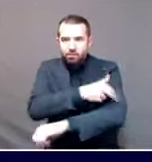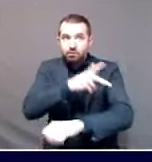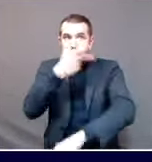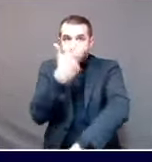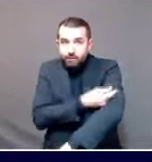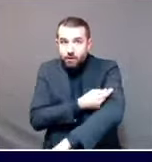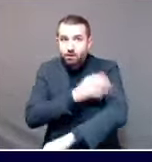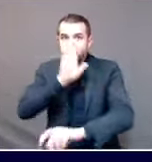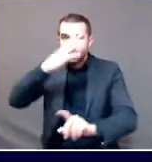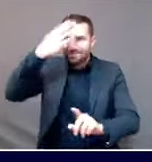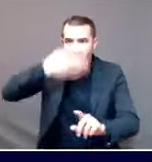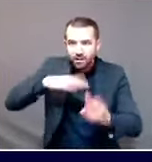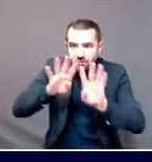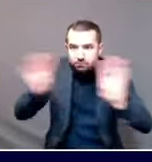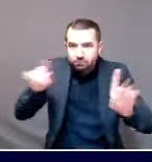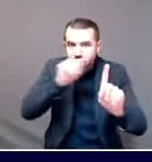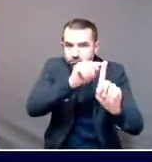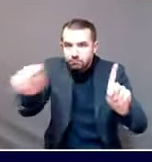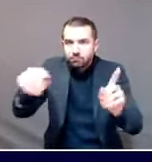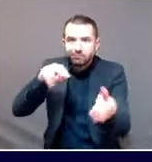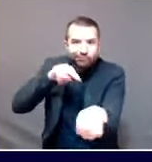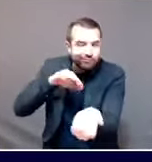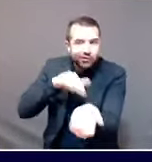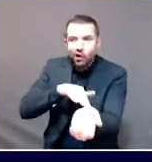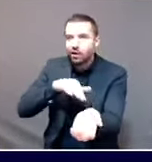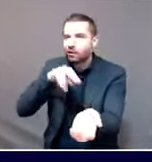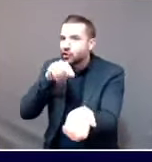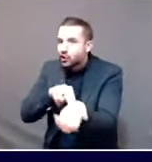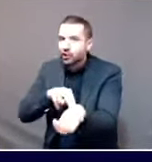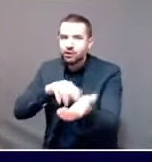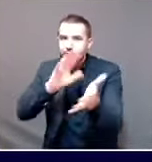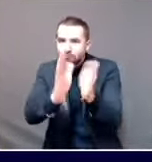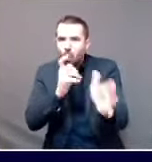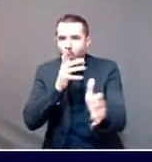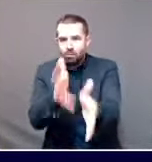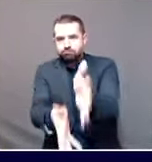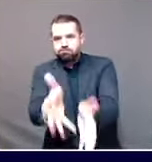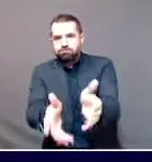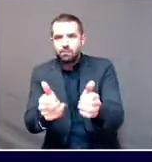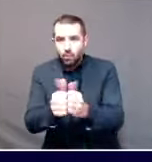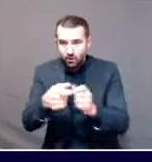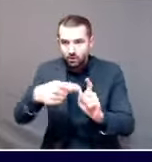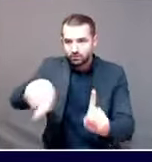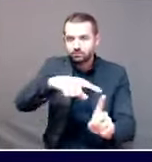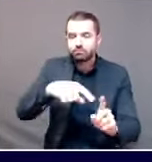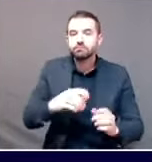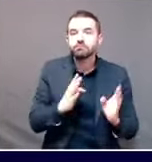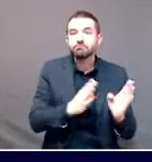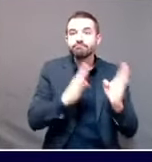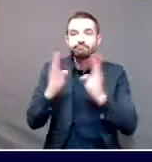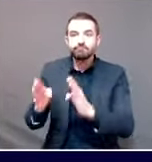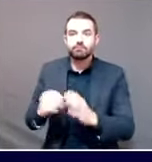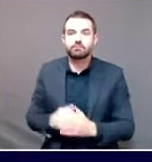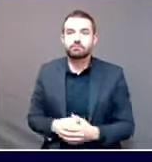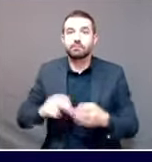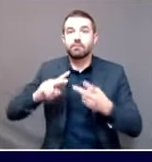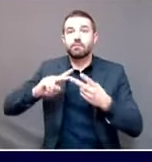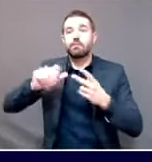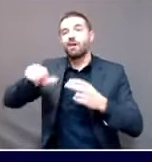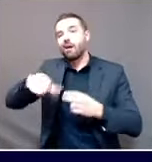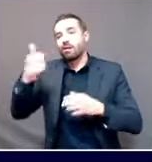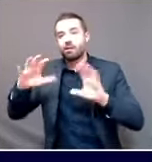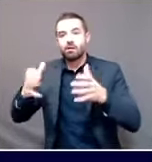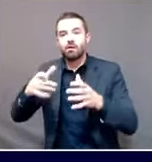is in partnership with commercial pharmacies, making sure that residents of long term care facilities, nursing homes